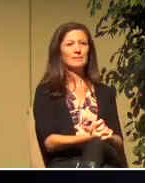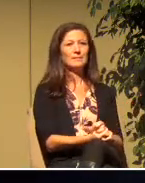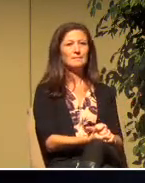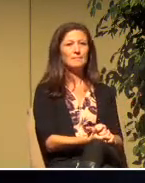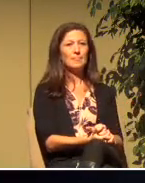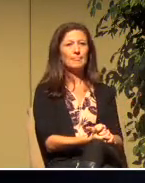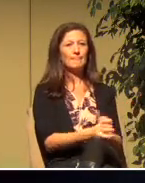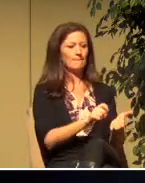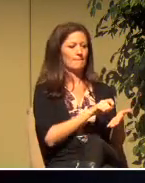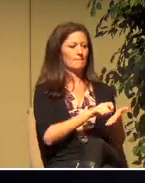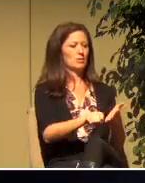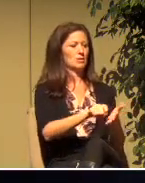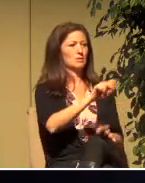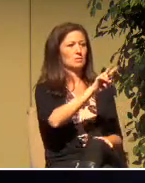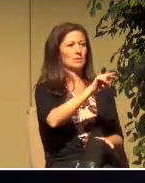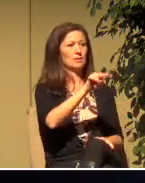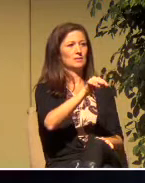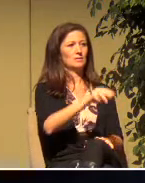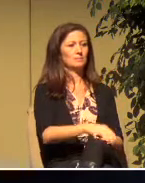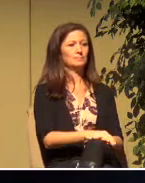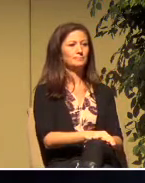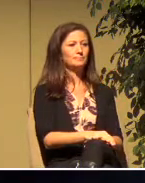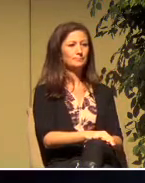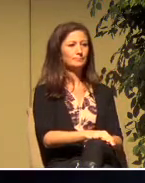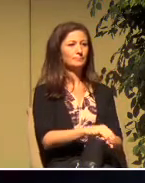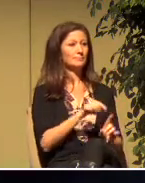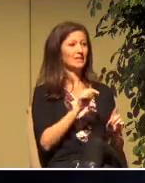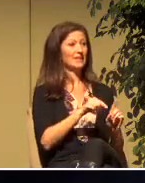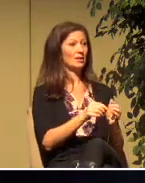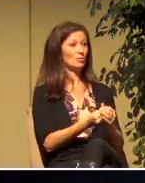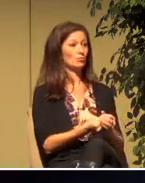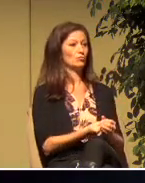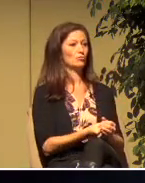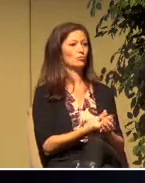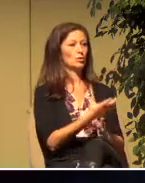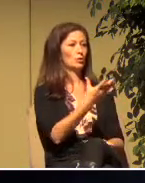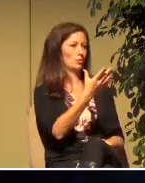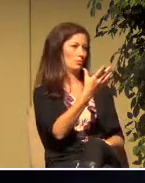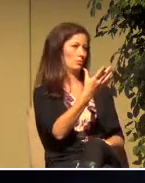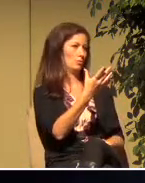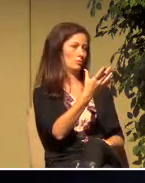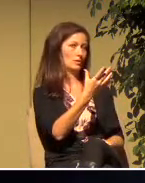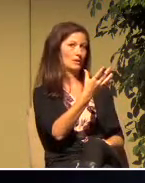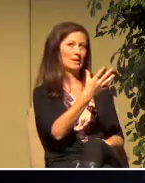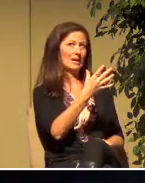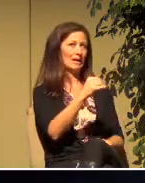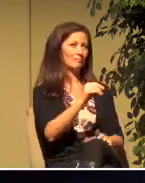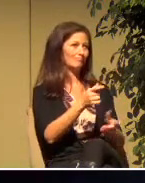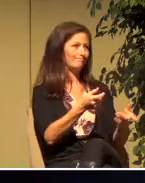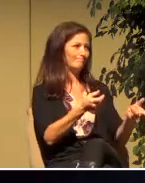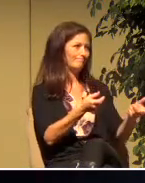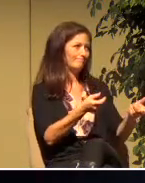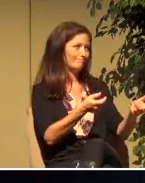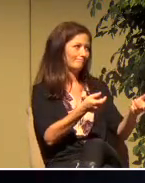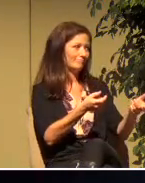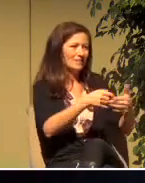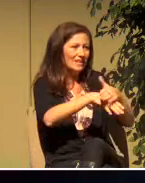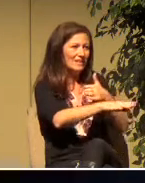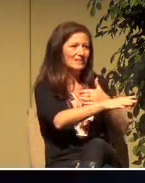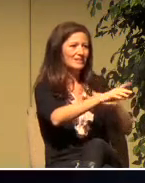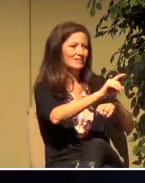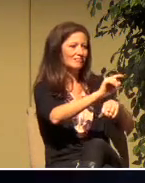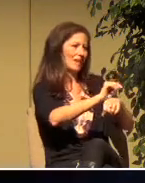Verse 22 he grew in proving Jesus to the Jews. He went into the